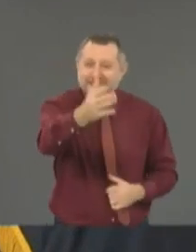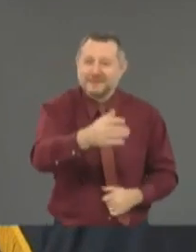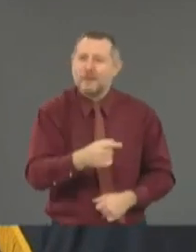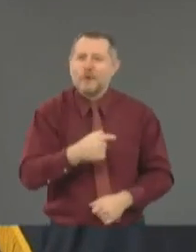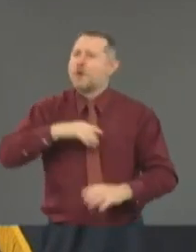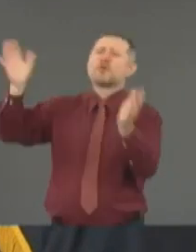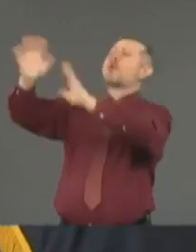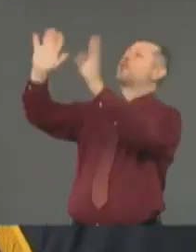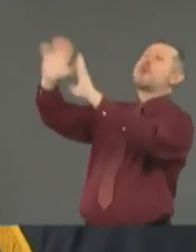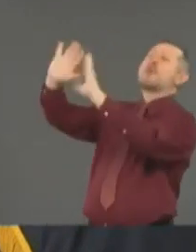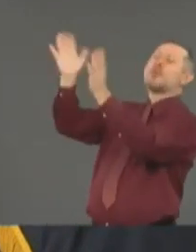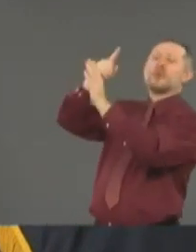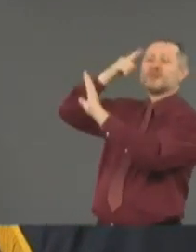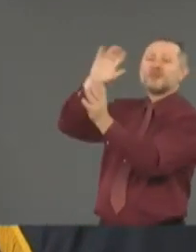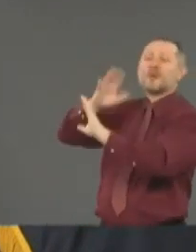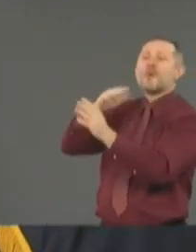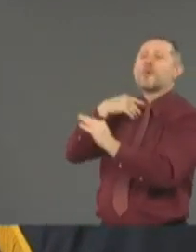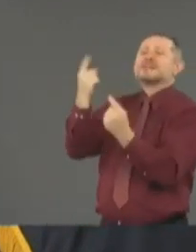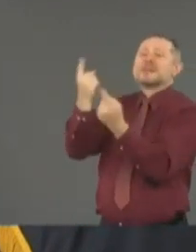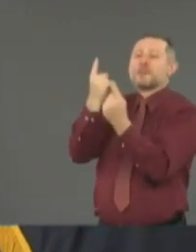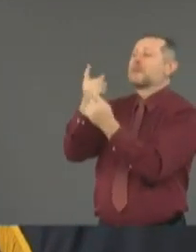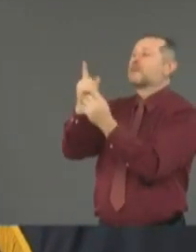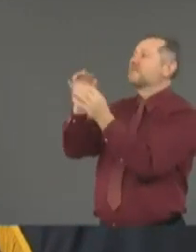I want something that means something to you.